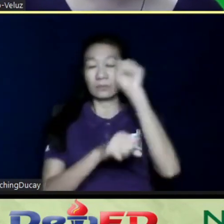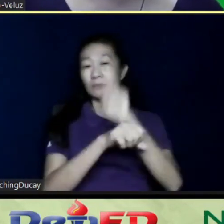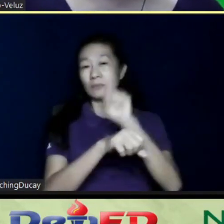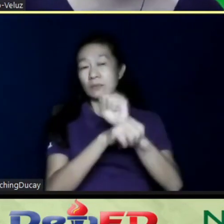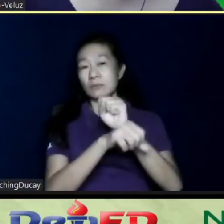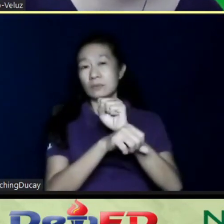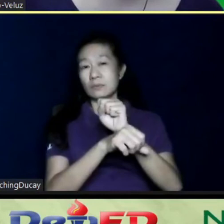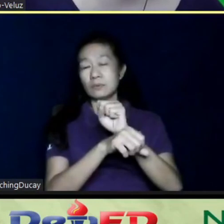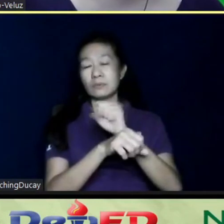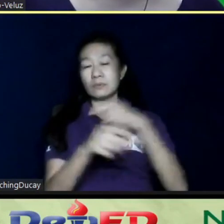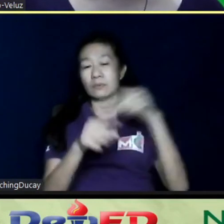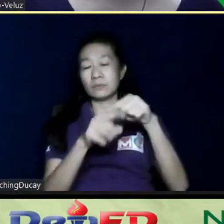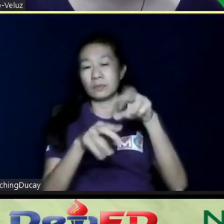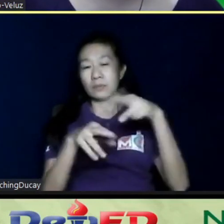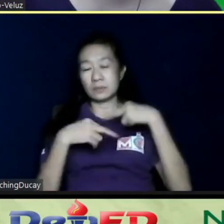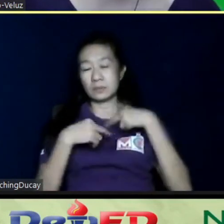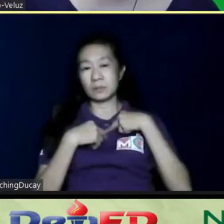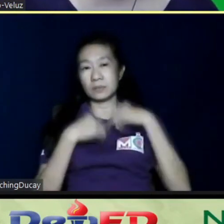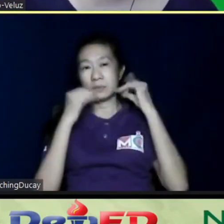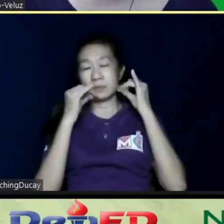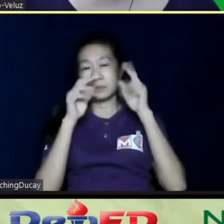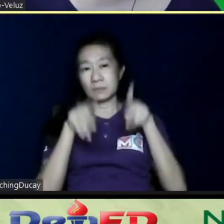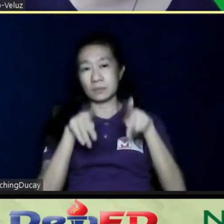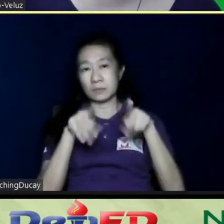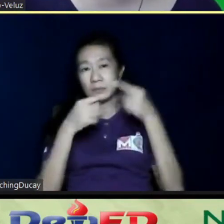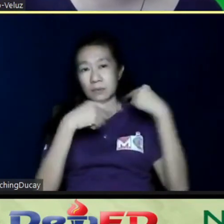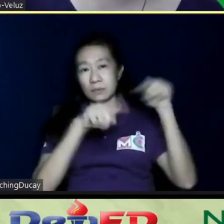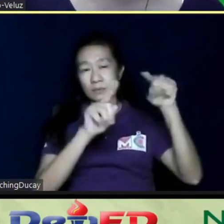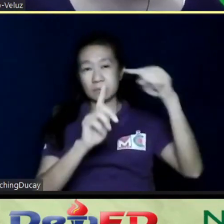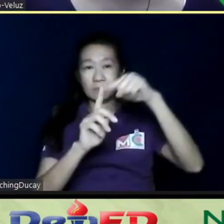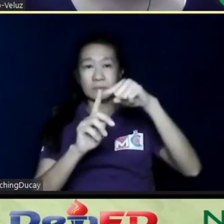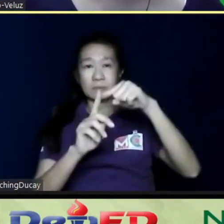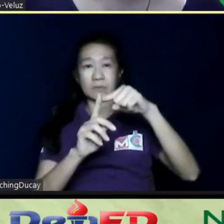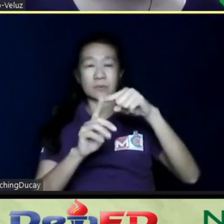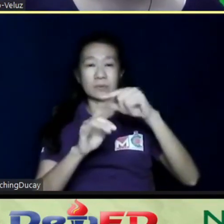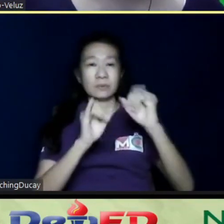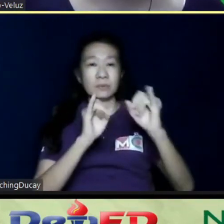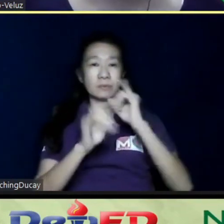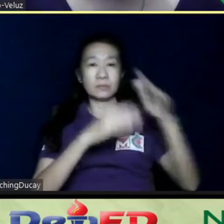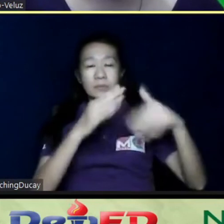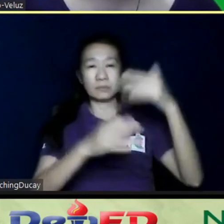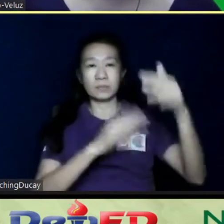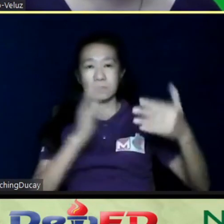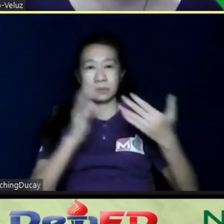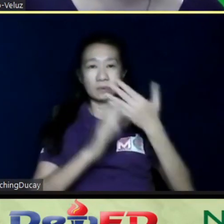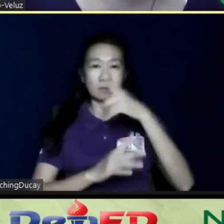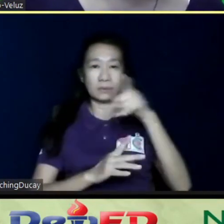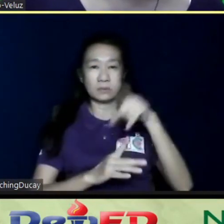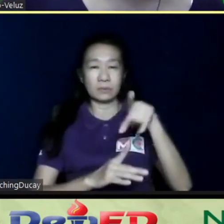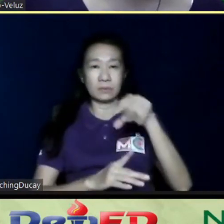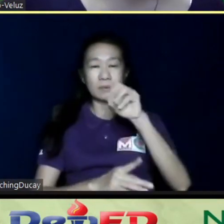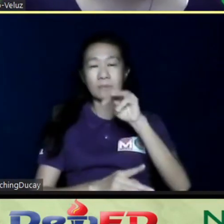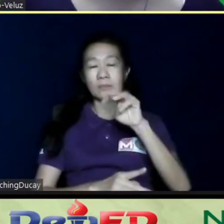we receive the resume, the individual goes through an interview process via Zoom, and we also